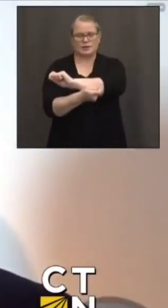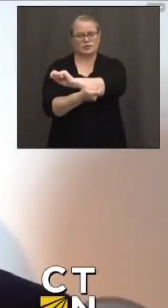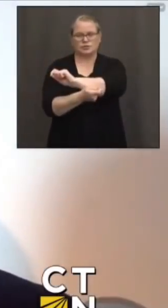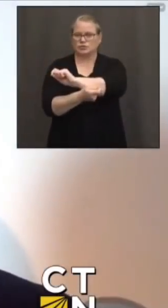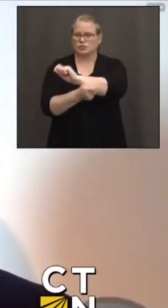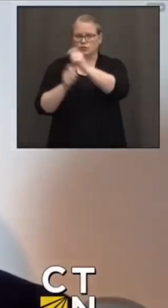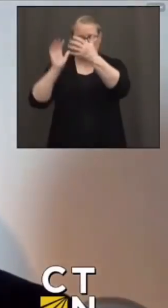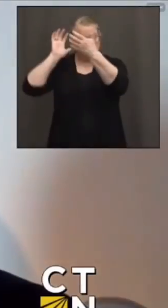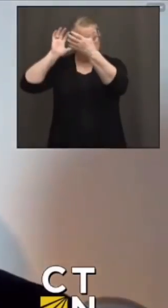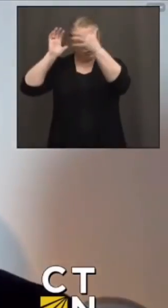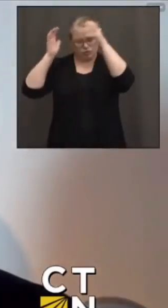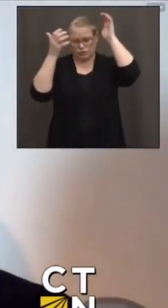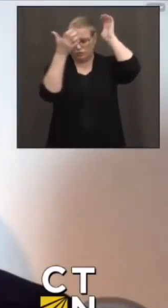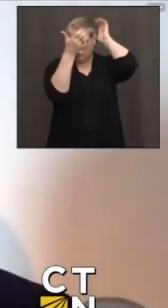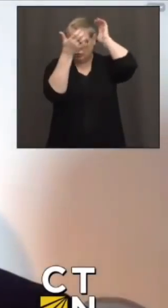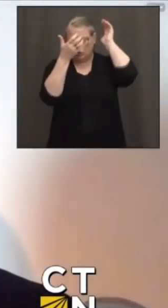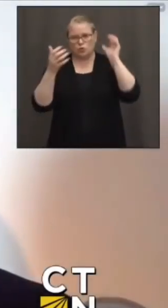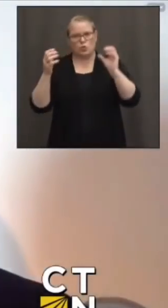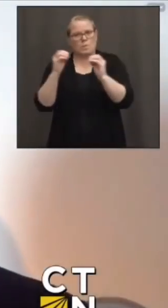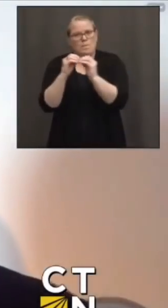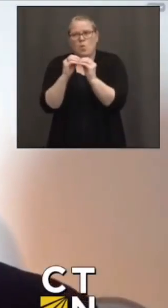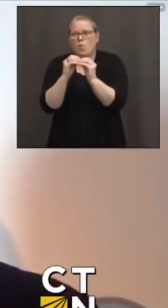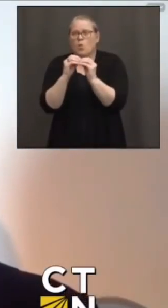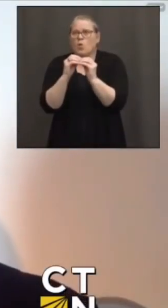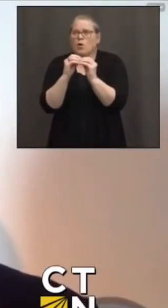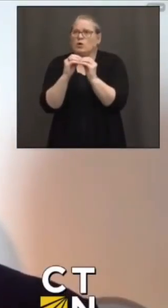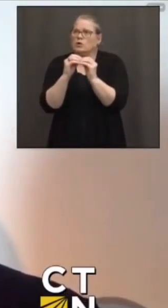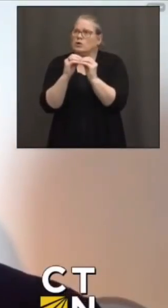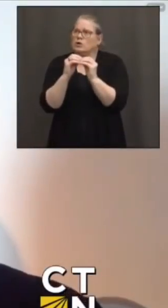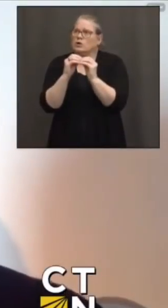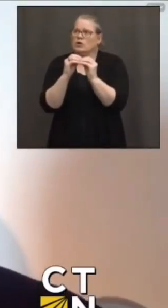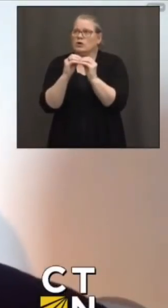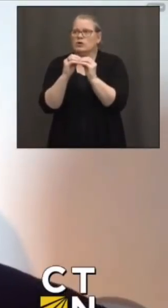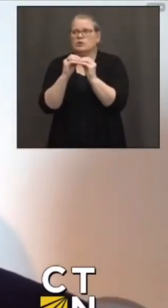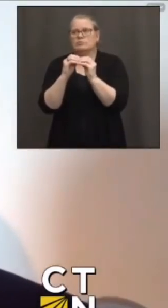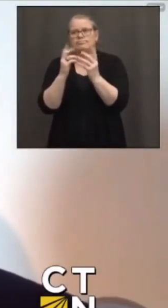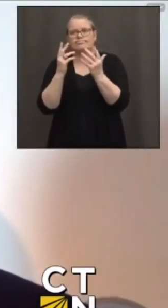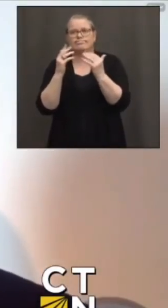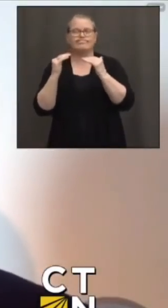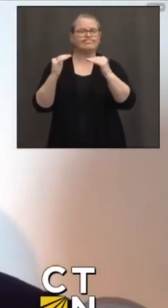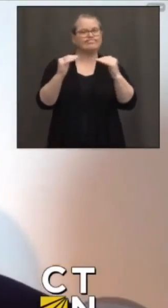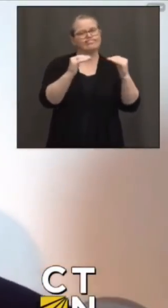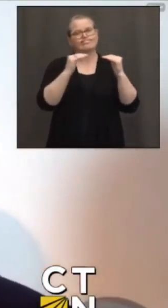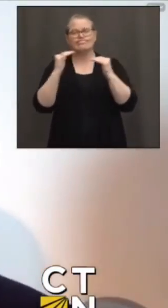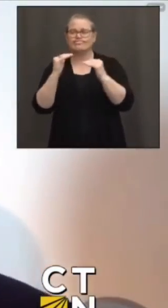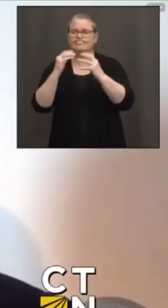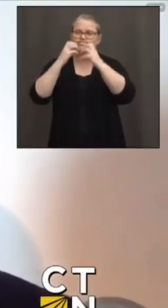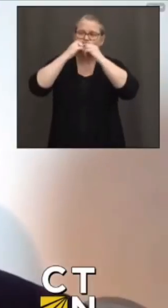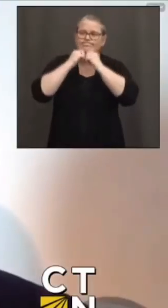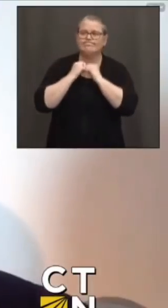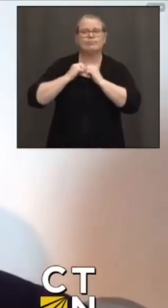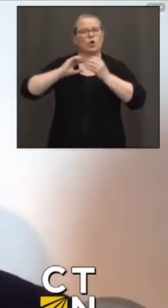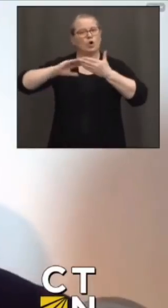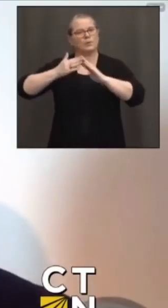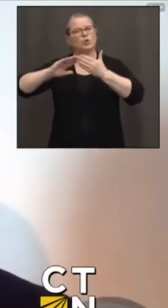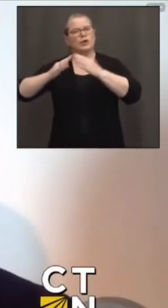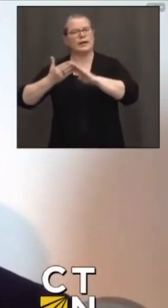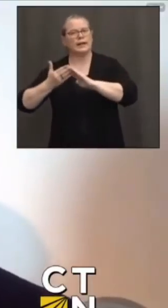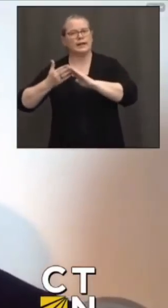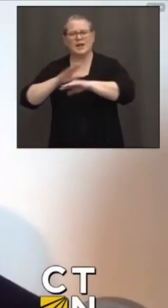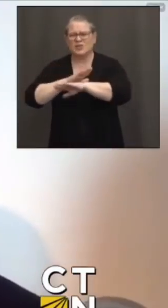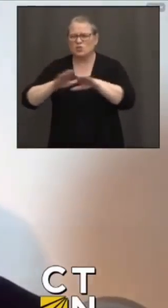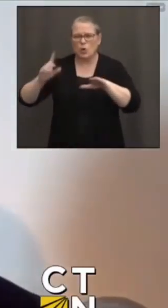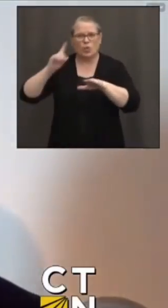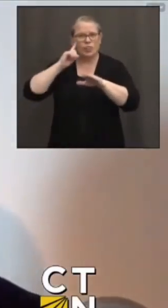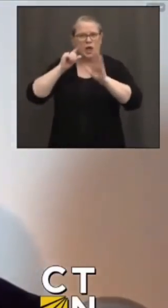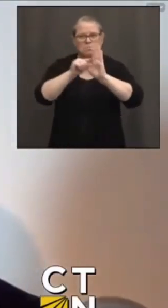community where we care about one another and not think the worst of one another. So it